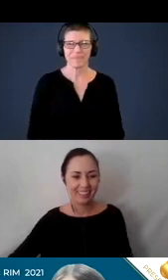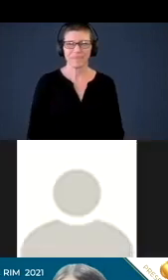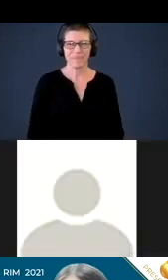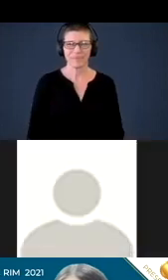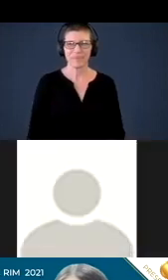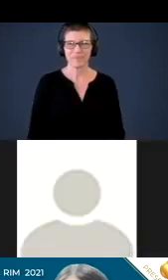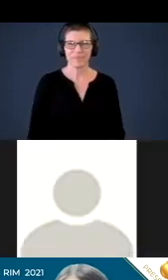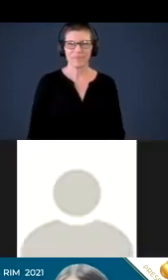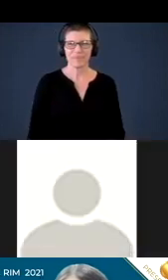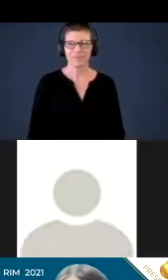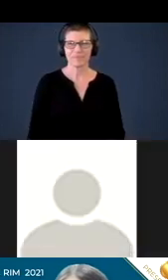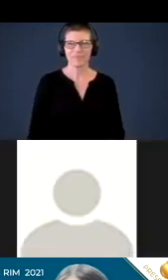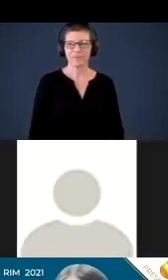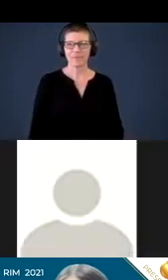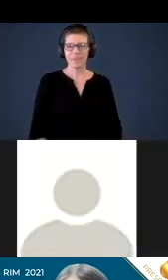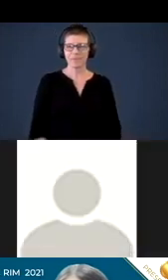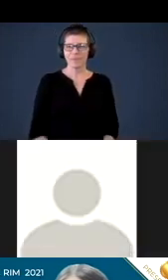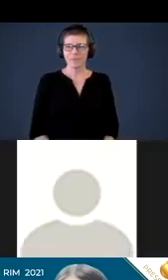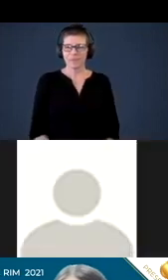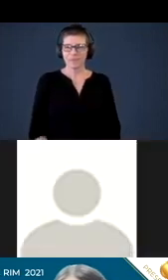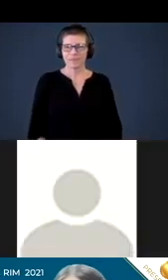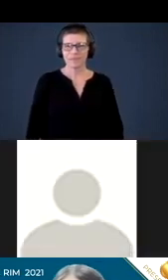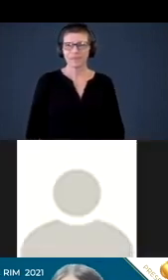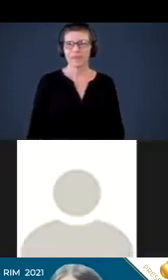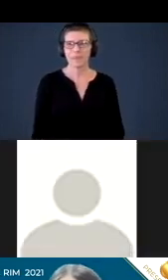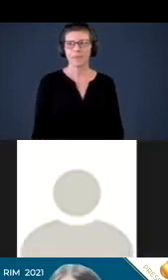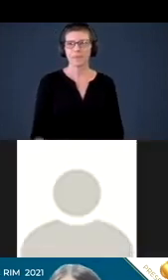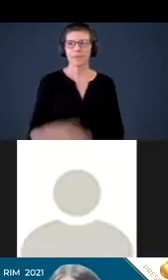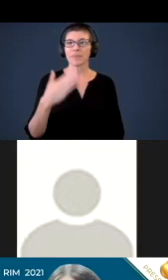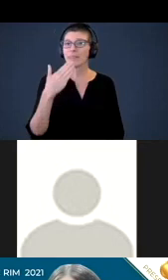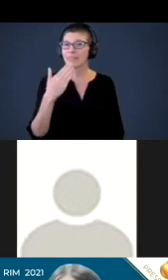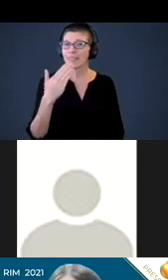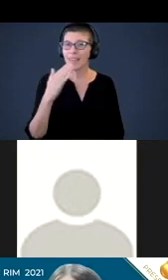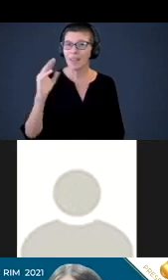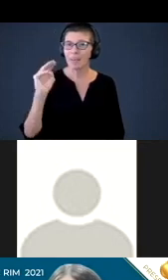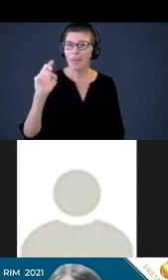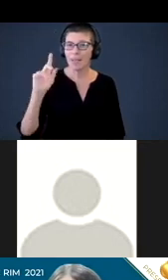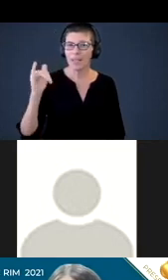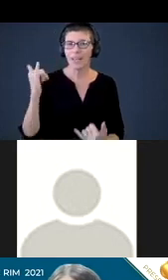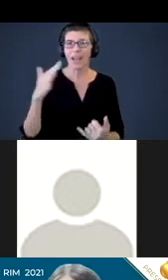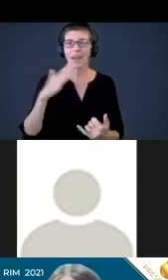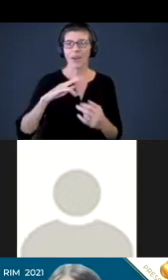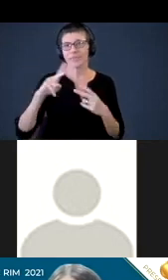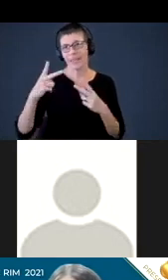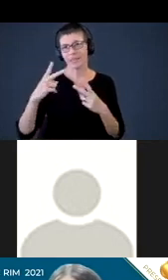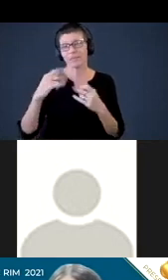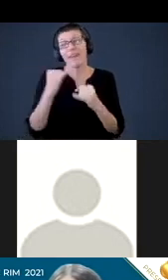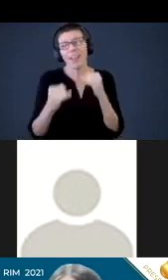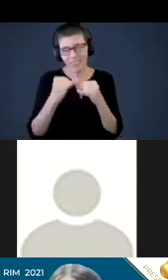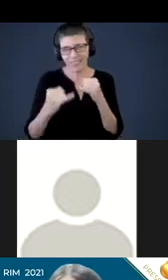Thank you, Melody. So we are here at our second or final talk story